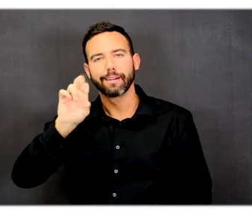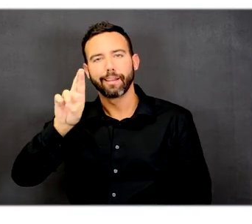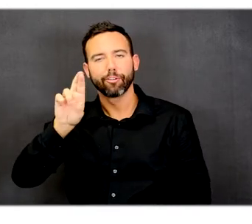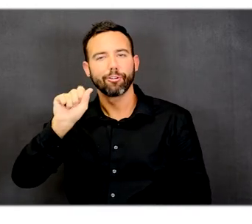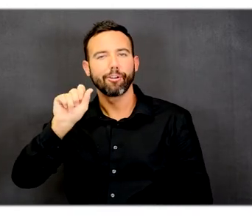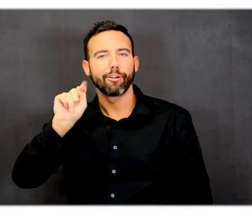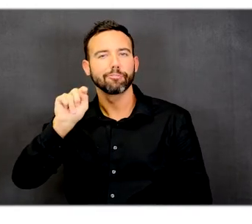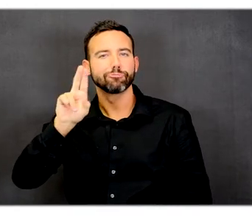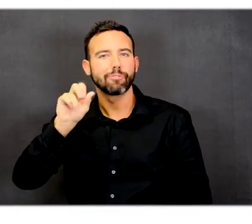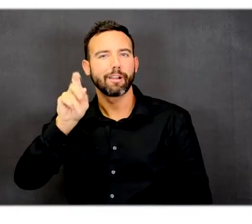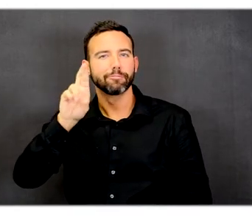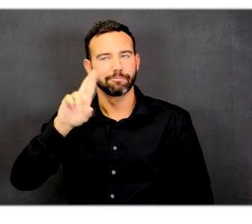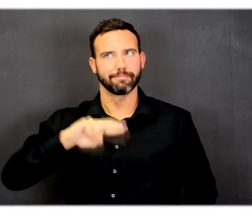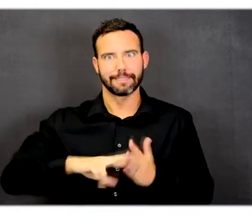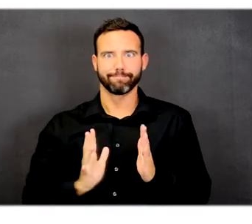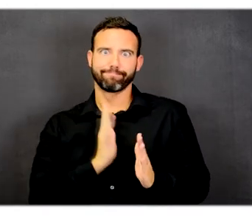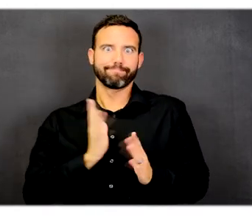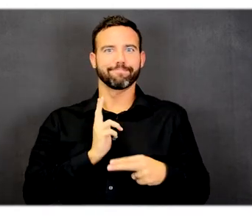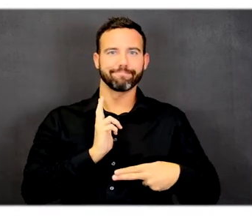fancy word for flowers.